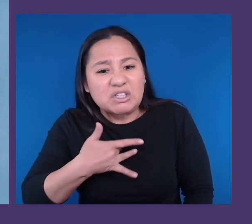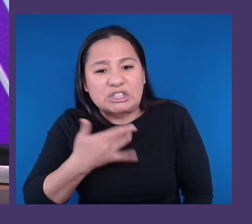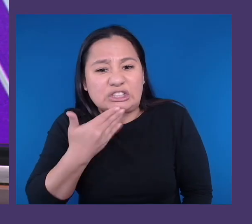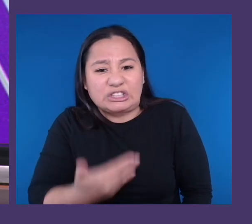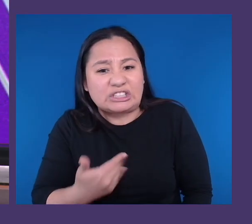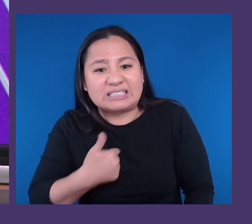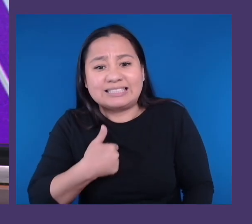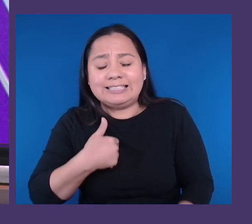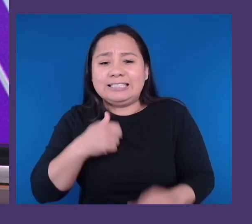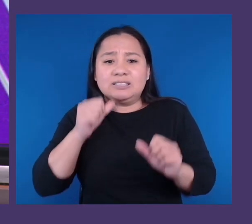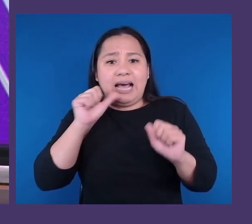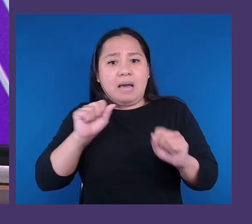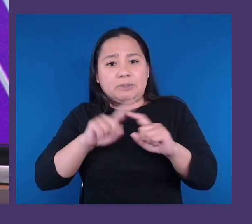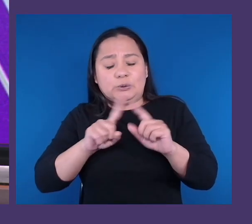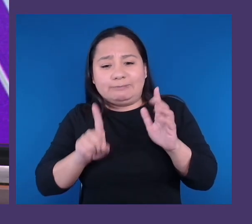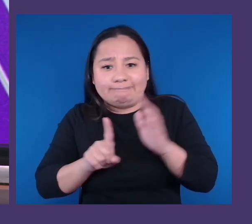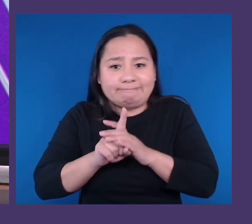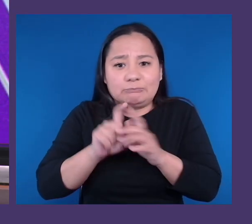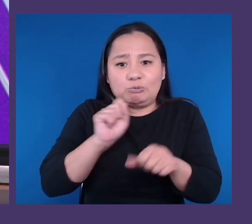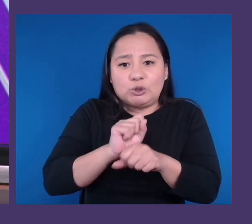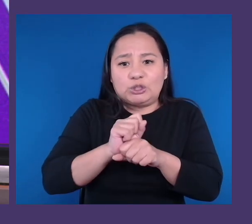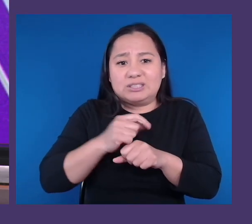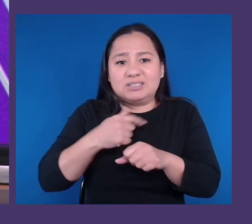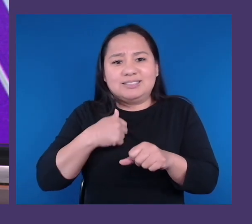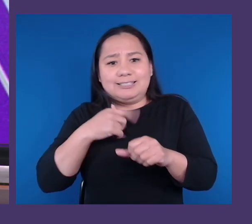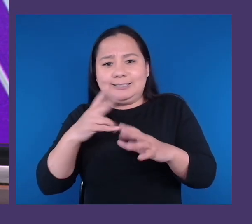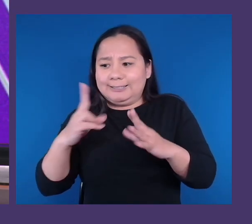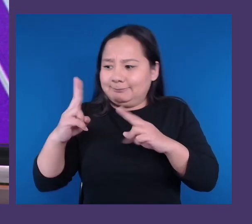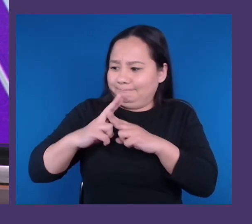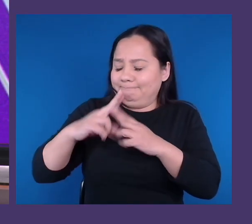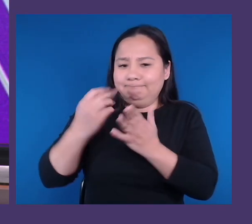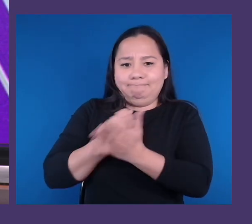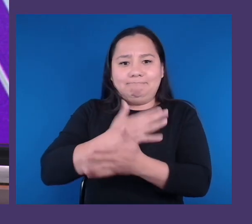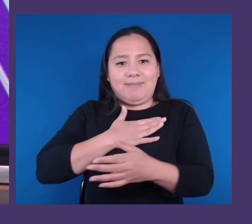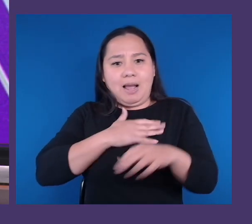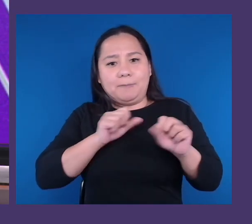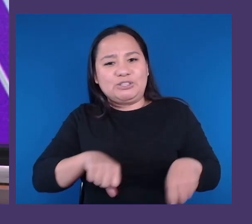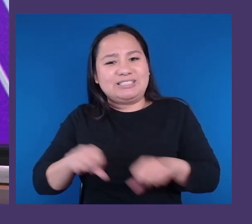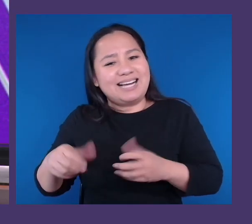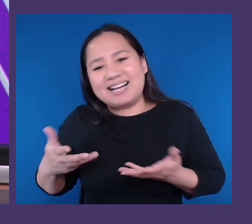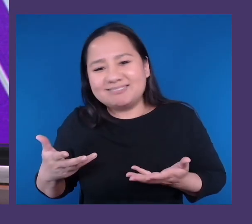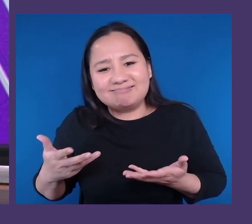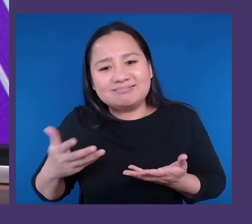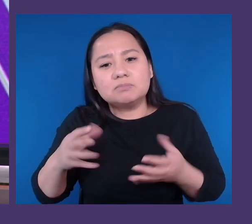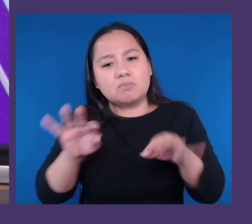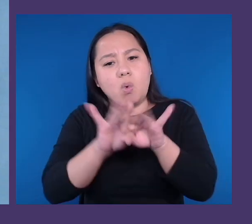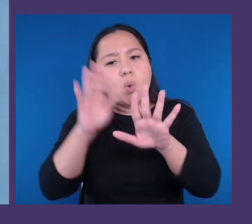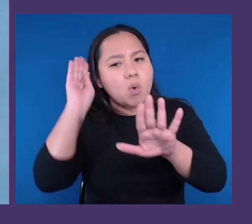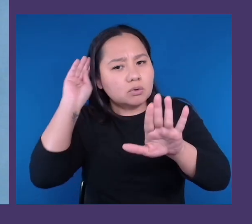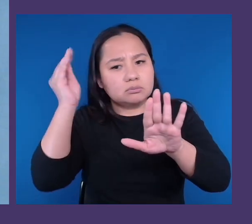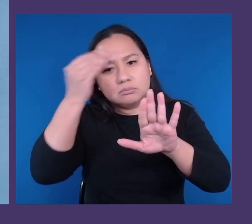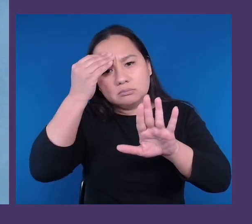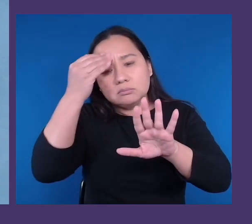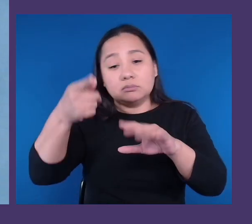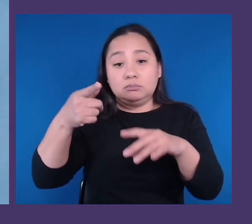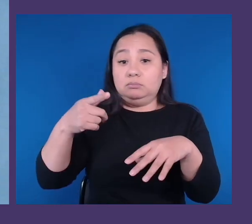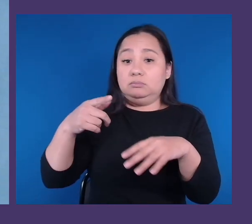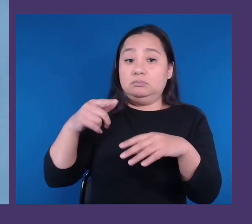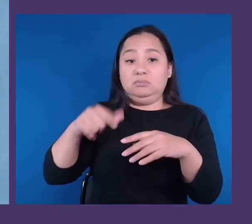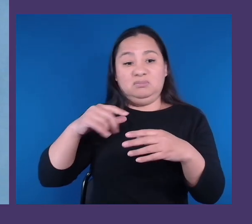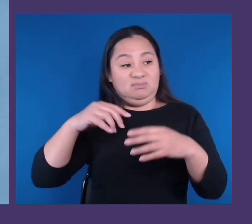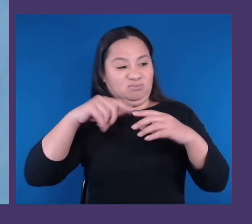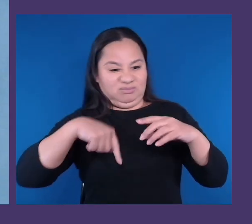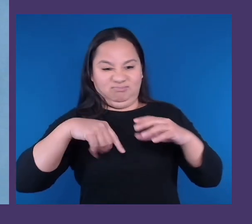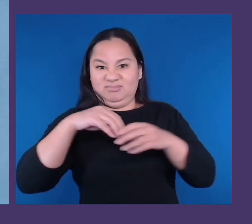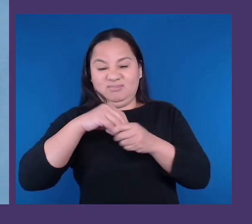So, it's important to note that the call is coming from inside of the house, and we should be listening. So, from the beginning, we should